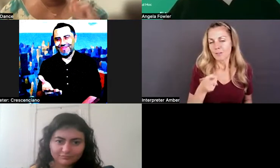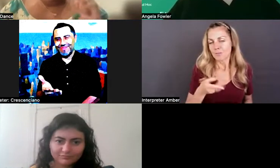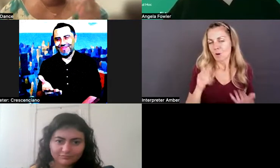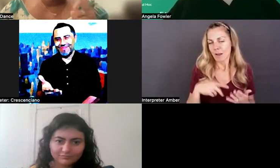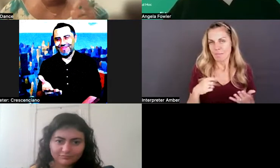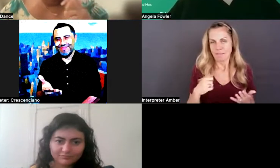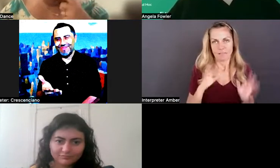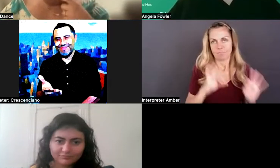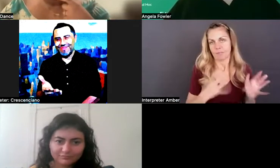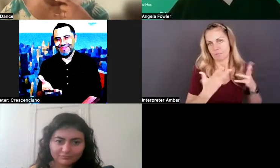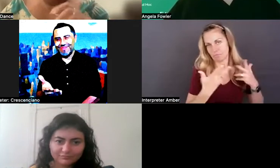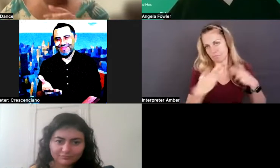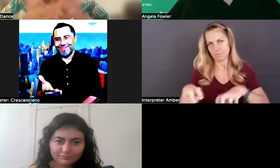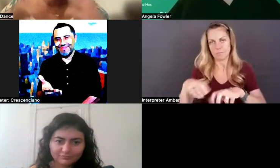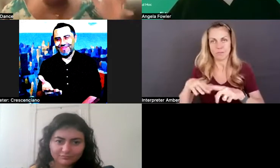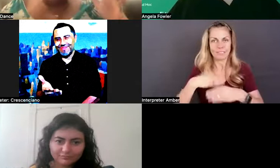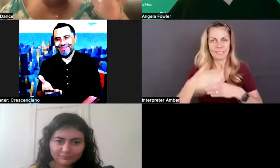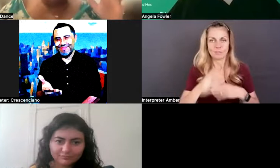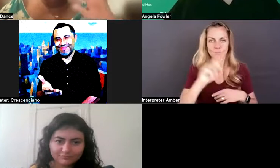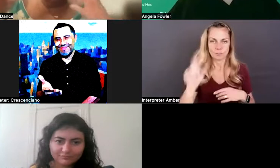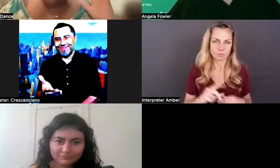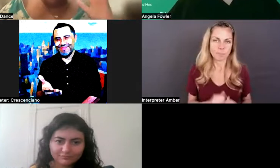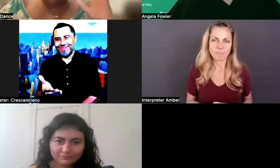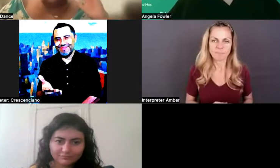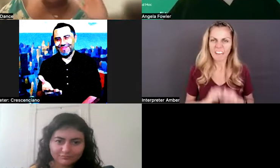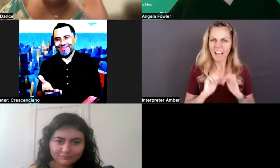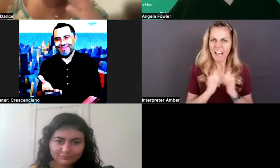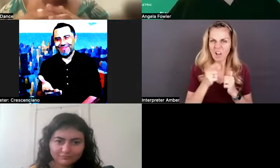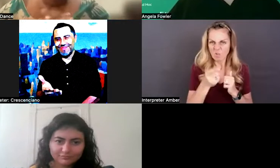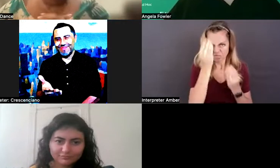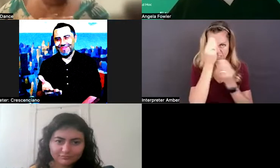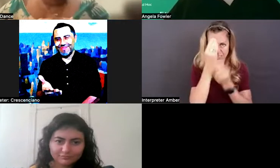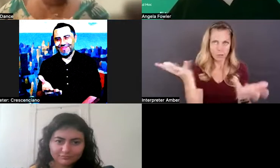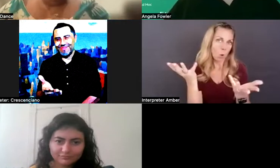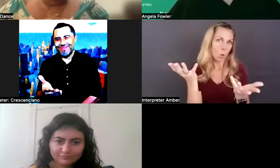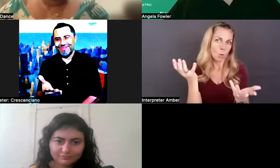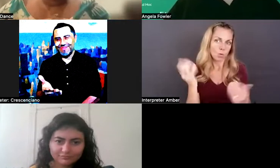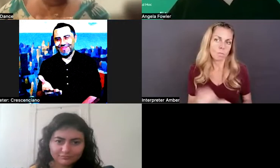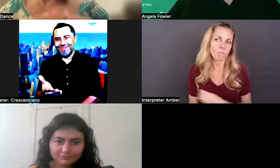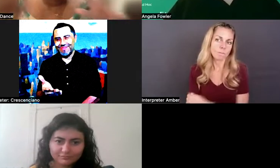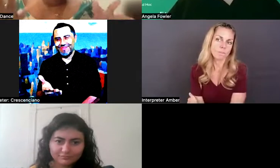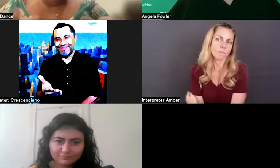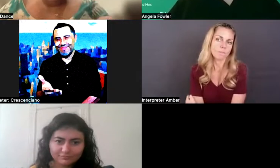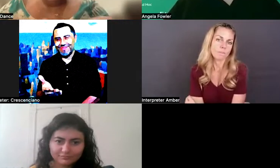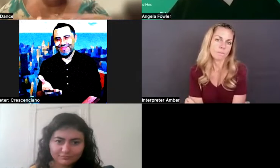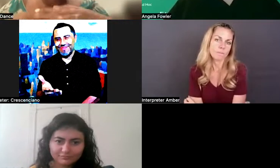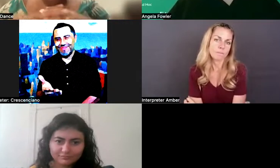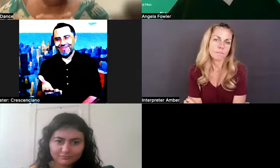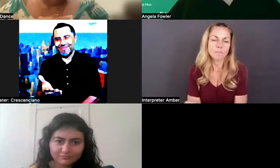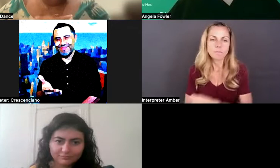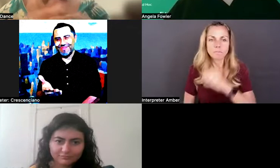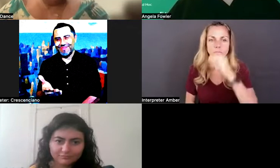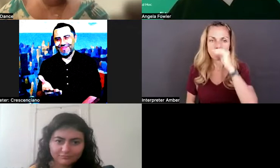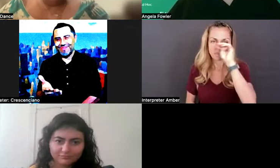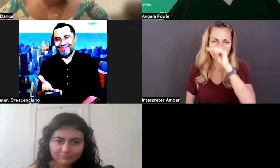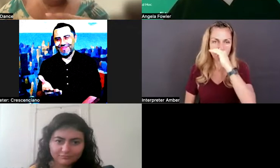next question for everyone is about how you disclose or when you disclose. So, um, I'll read it as is, but,